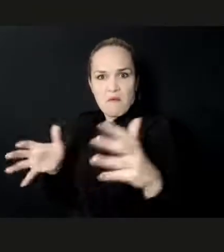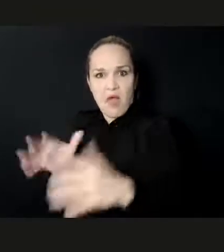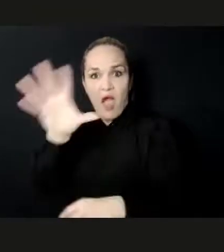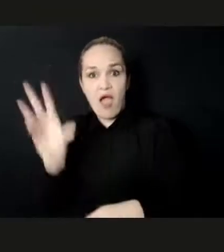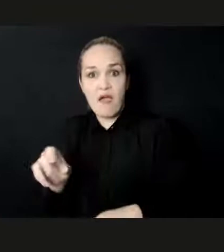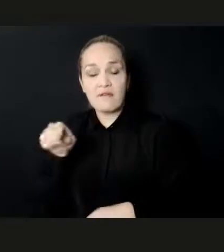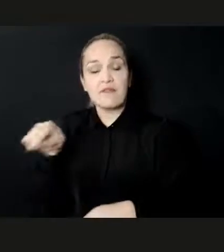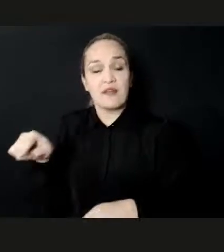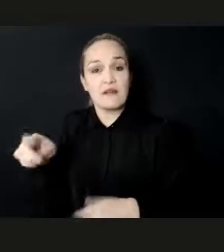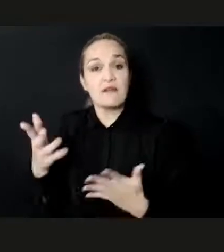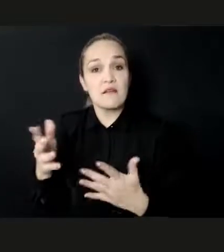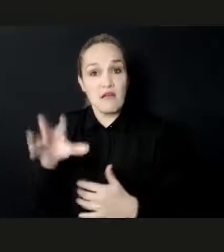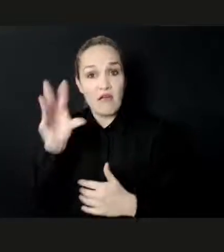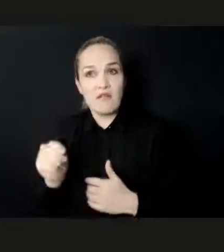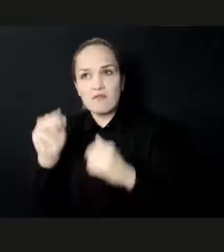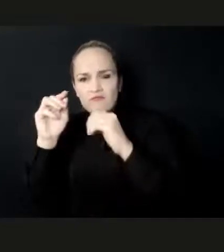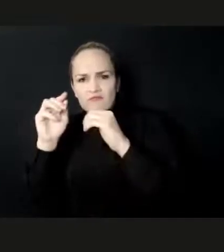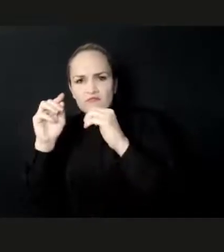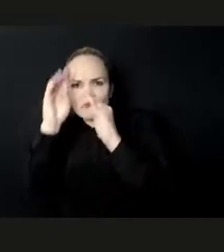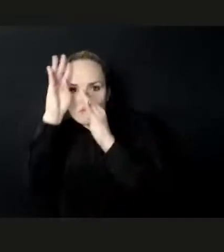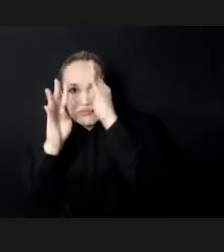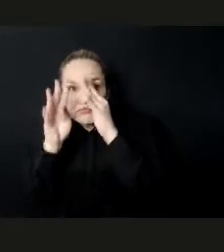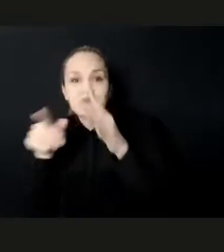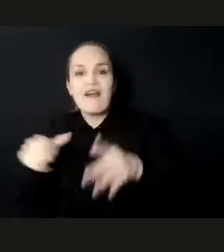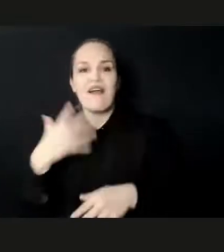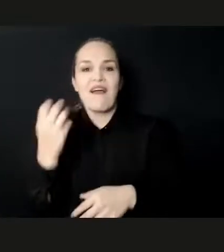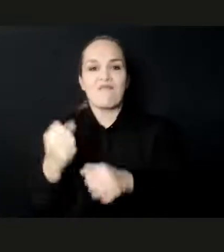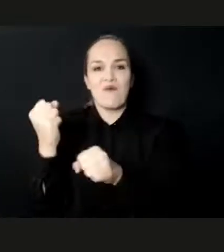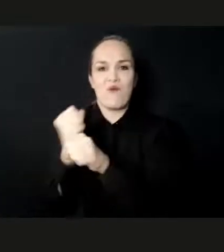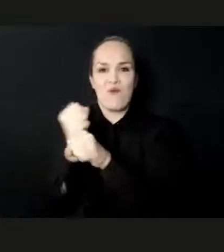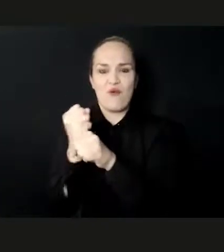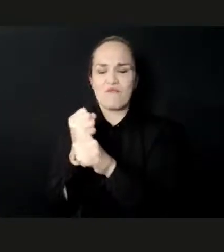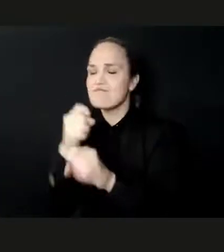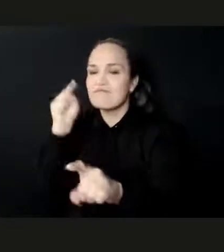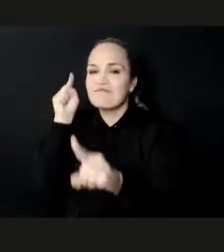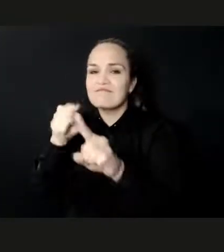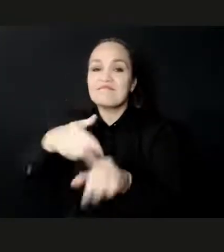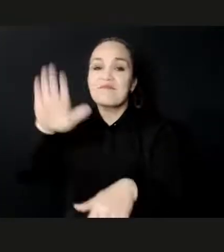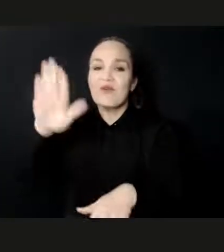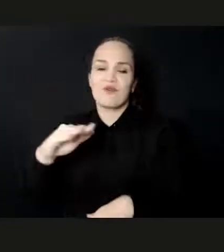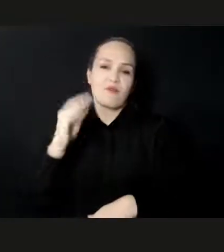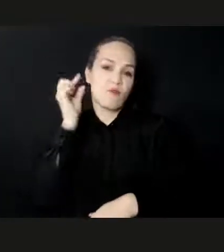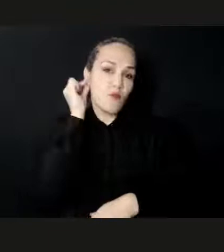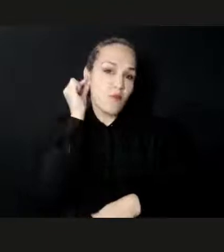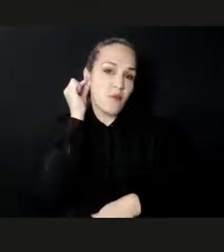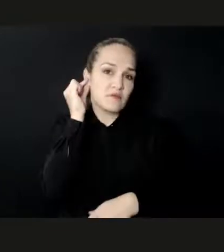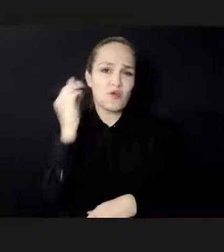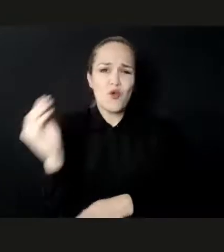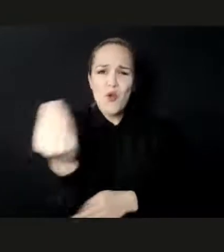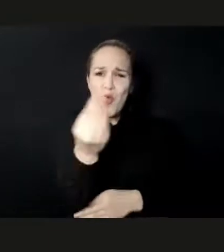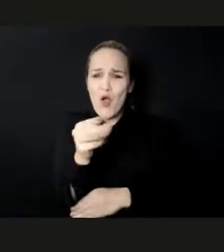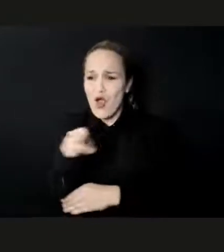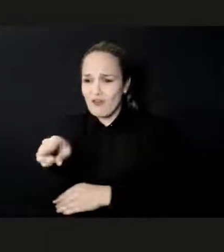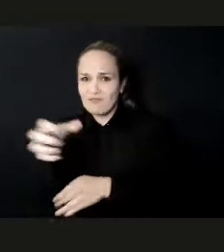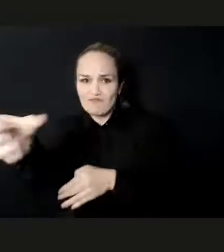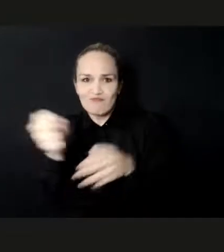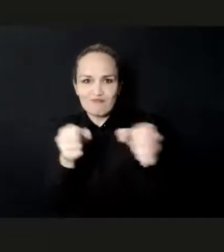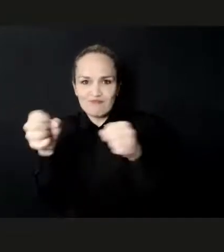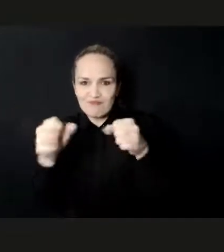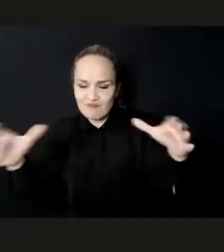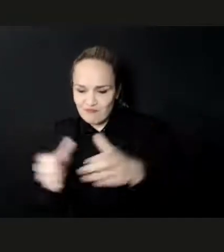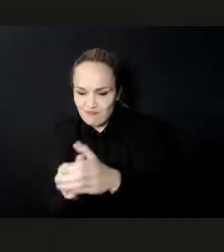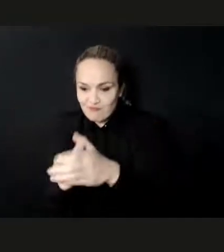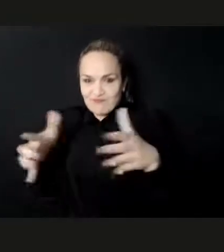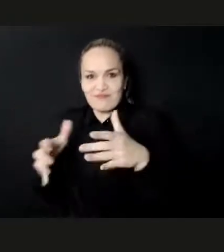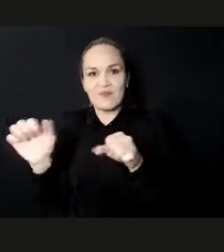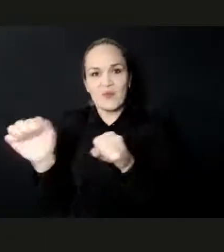young people, young entrepreneurs. So very important target groups of development cooperation. So in many of our partner